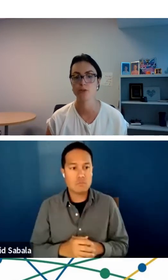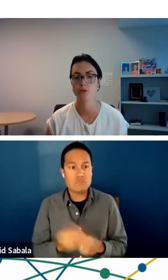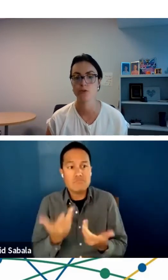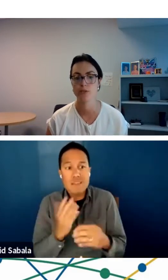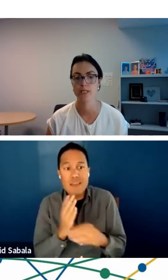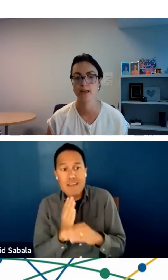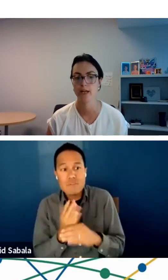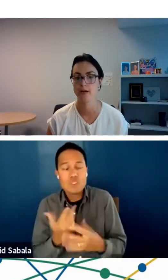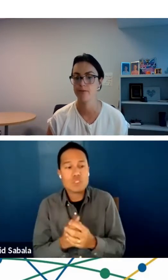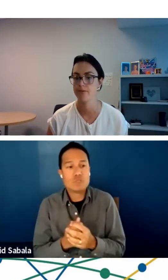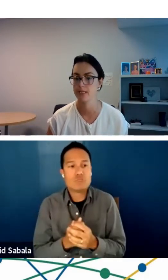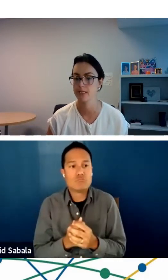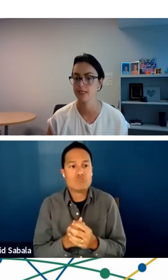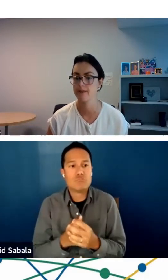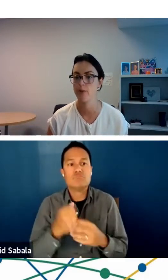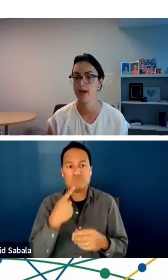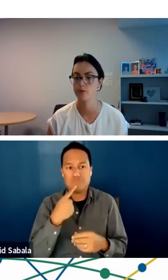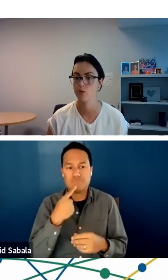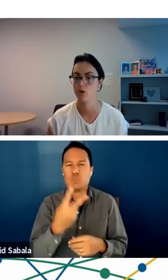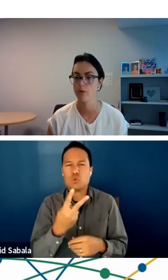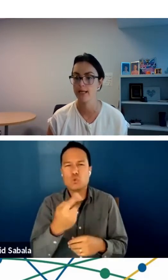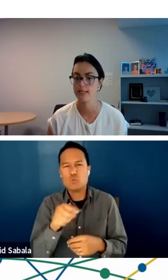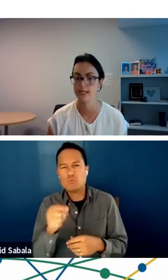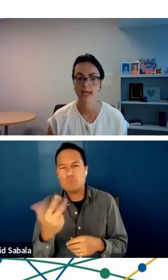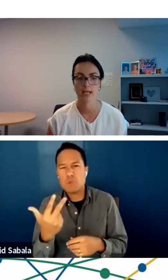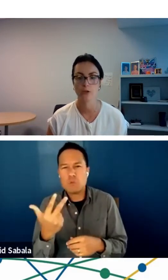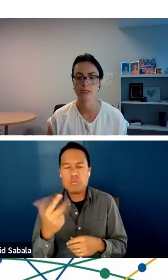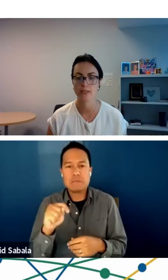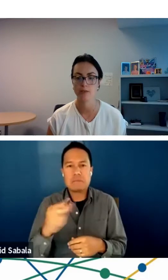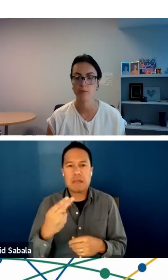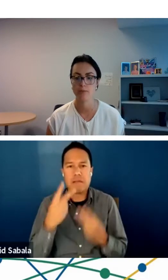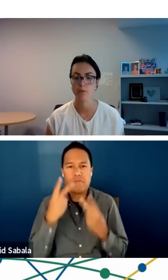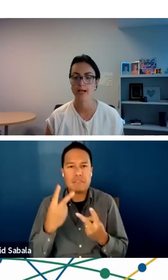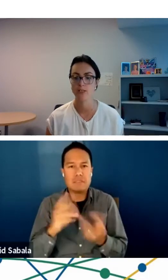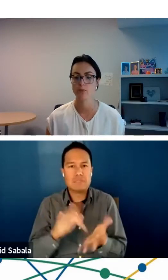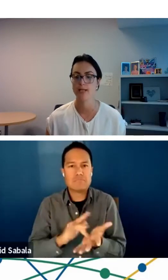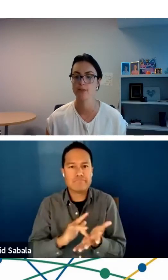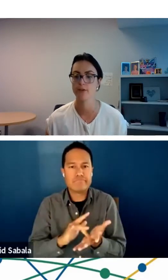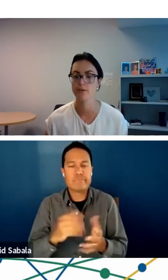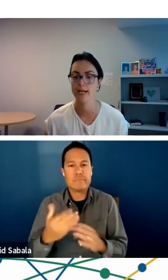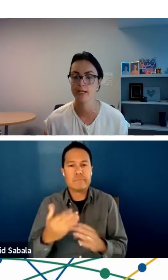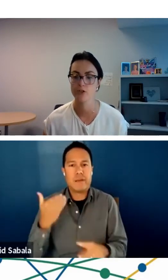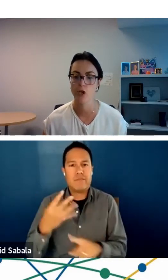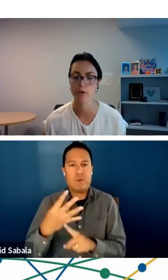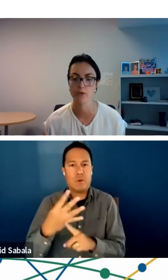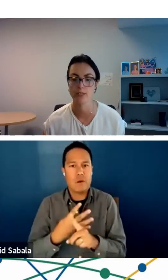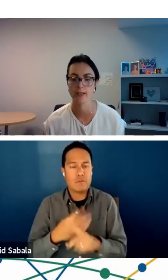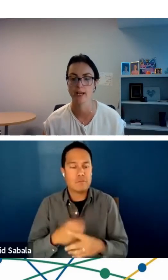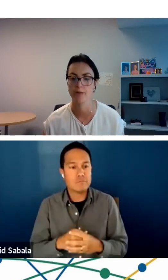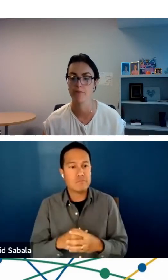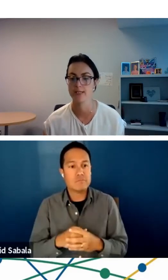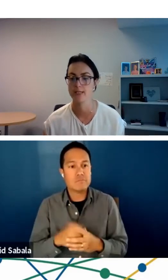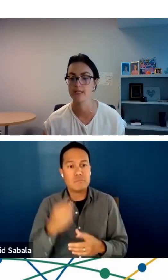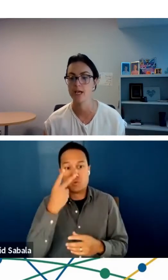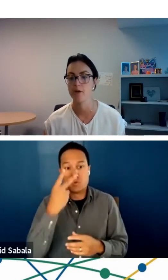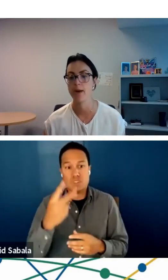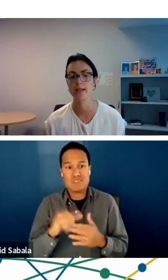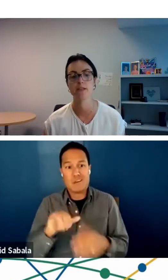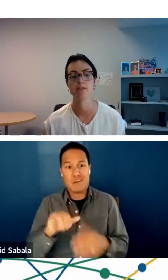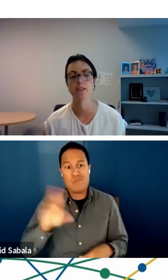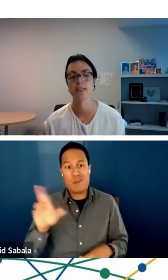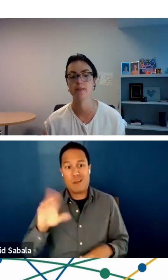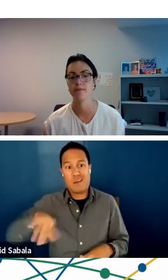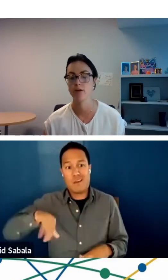reported two to three telehealth visits in the past four months. You can see the box plots on the right are showing you telehealth visits